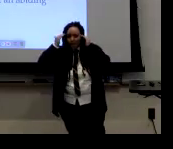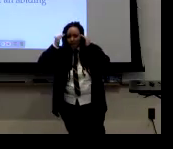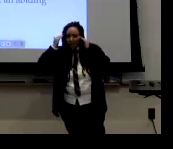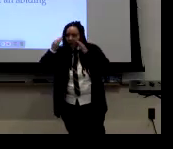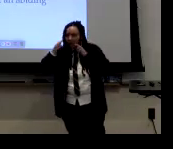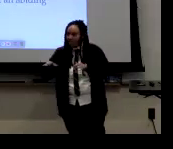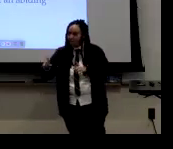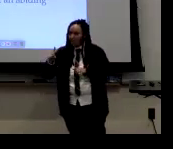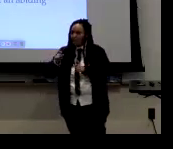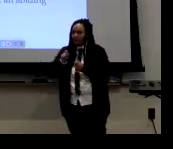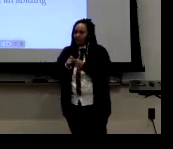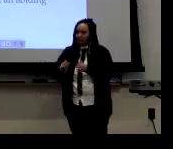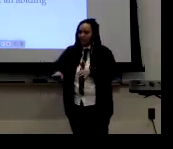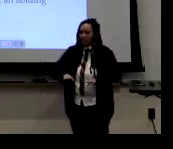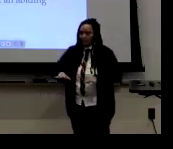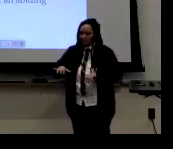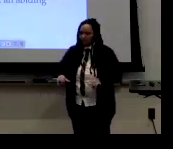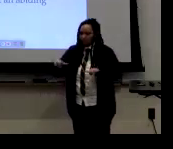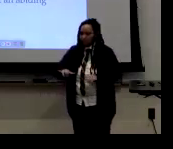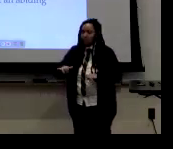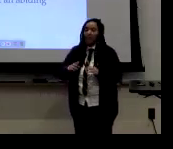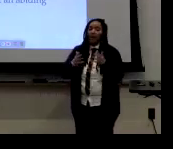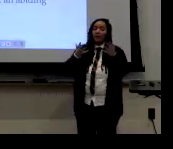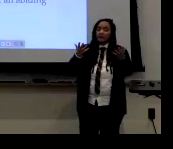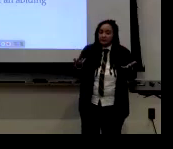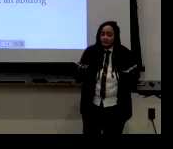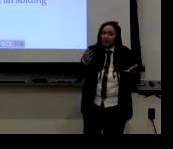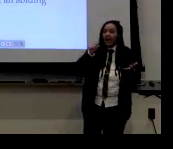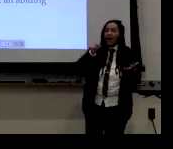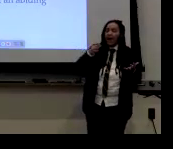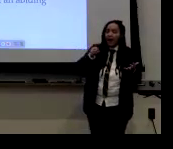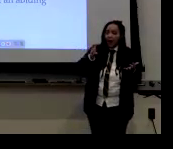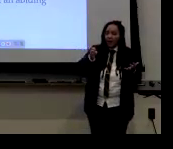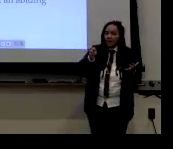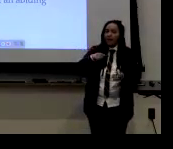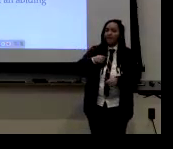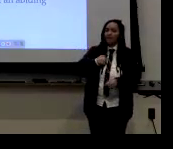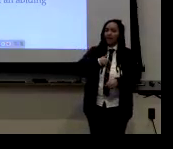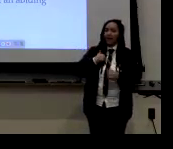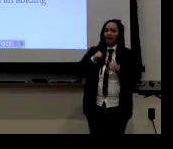It's like meta, meta, meta linguistic awareness of your actions.